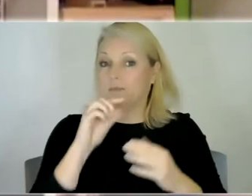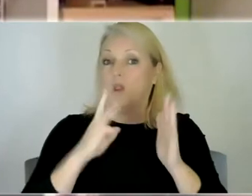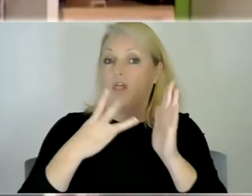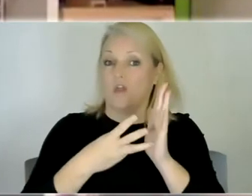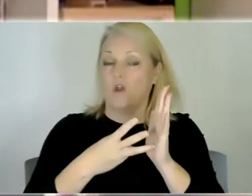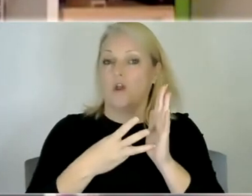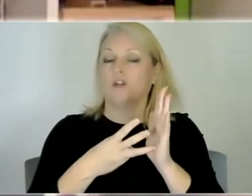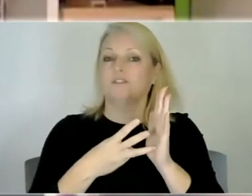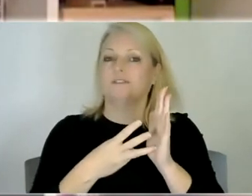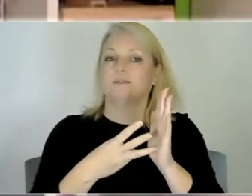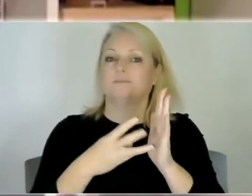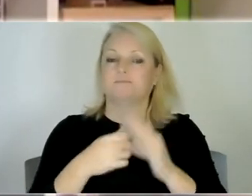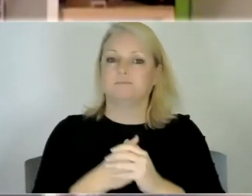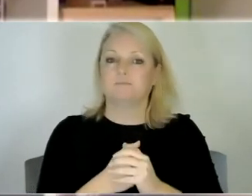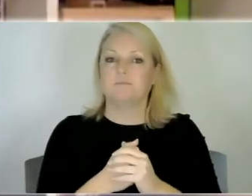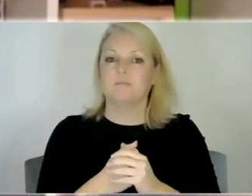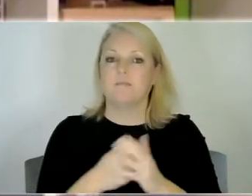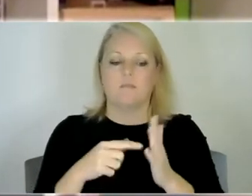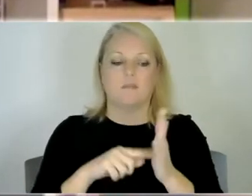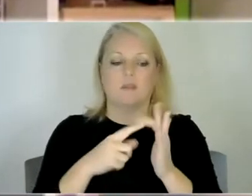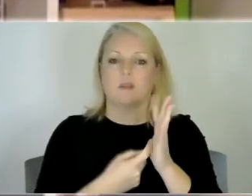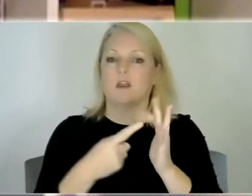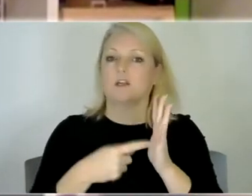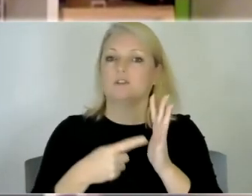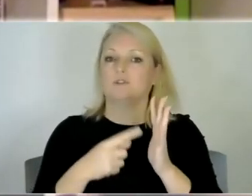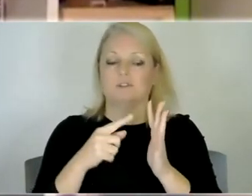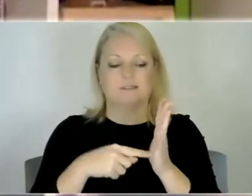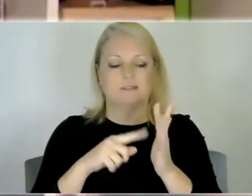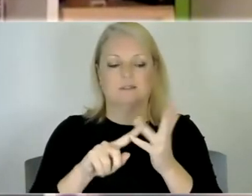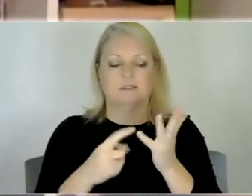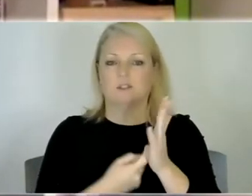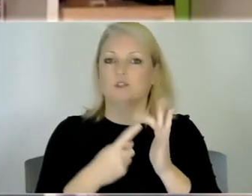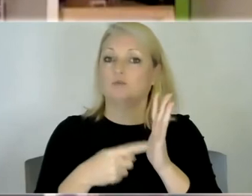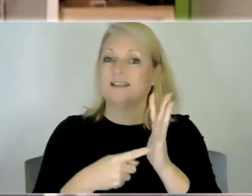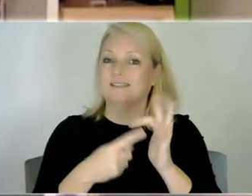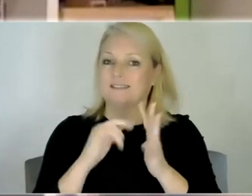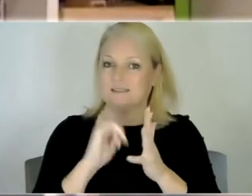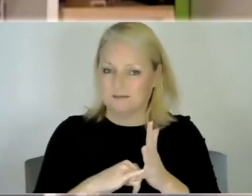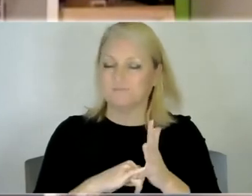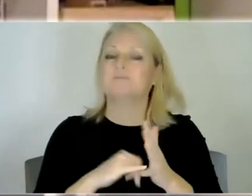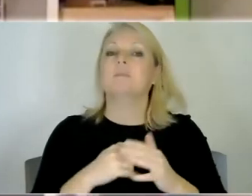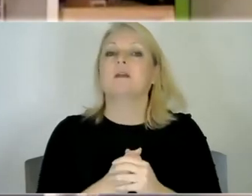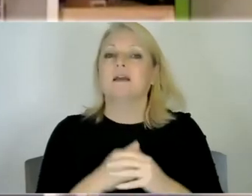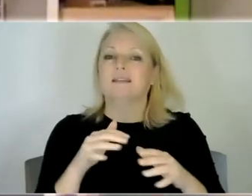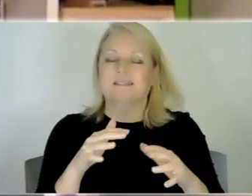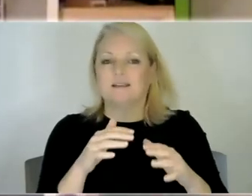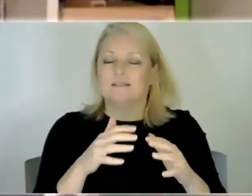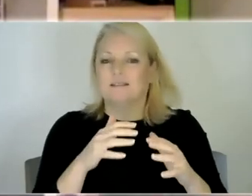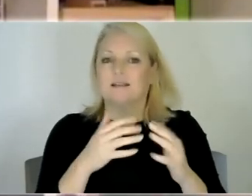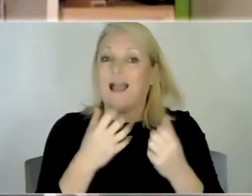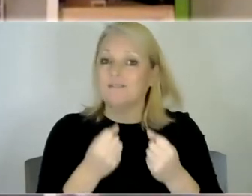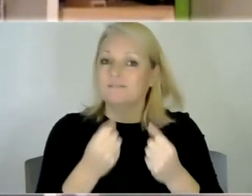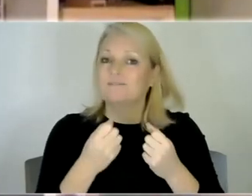ticks as well um we're still sort of exploring what that that means for him so so yeah he